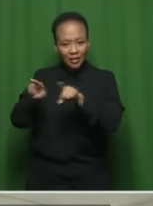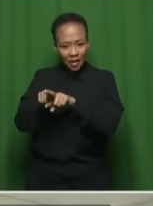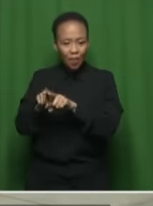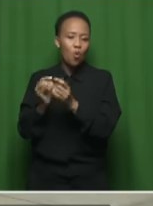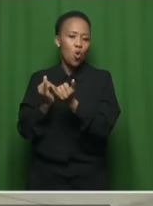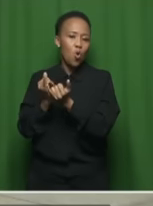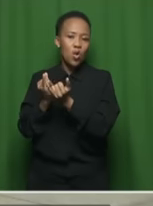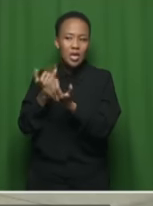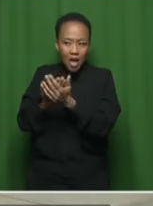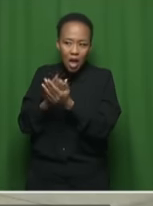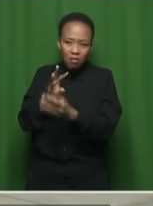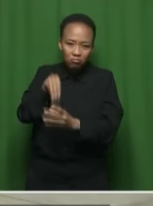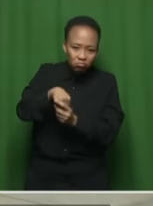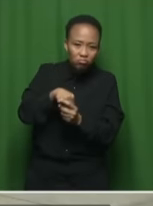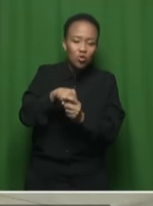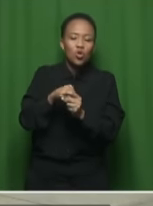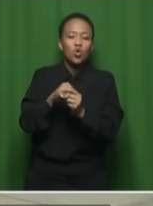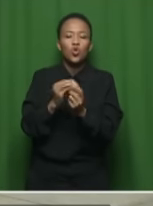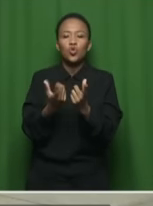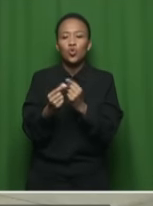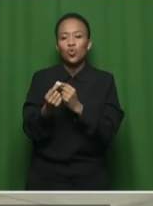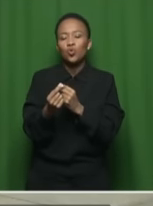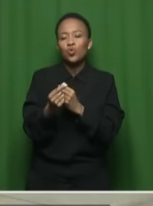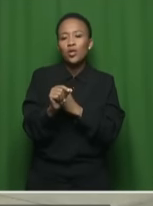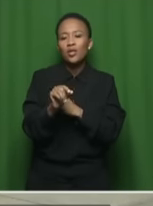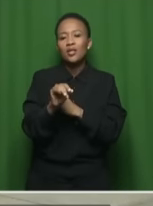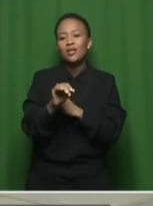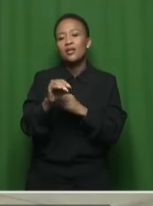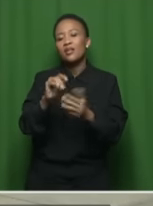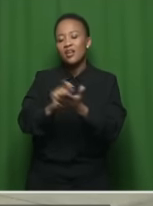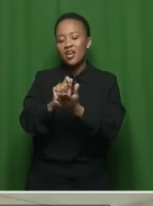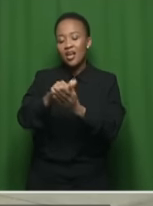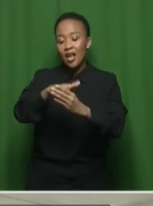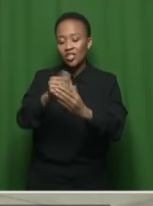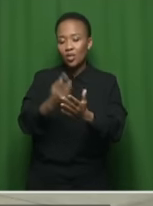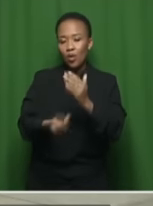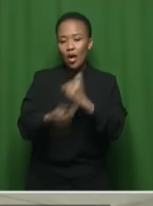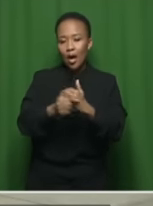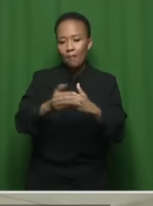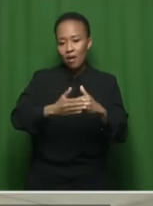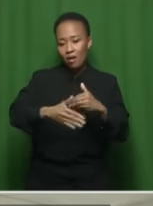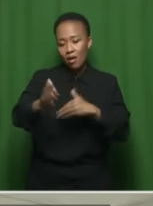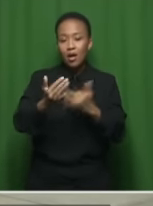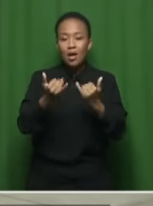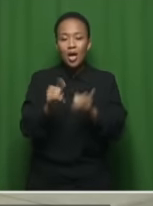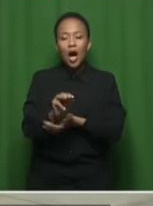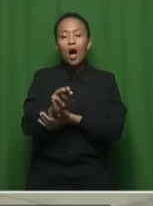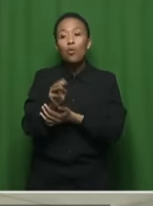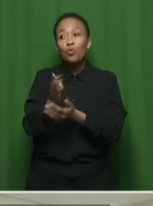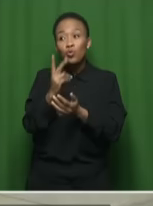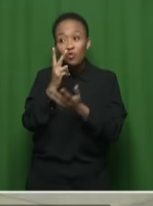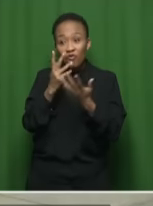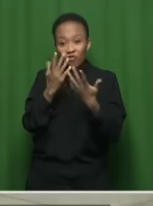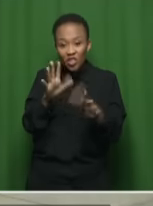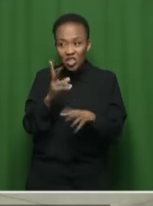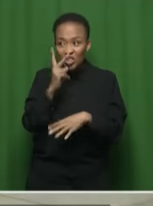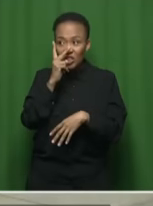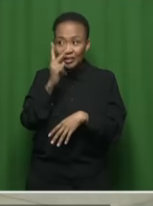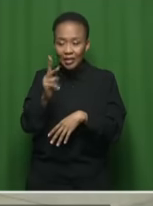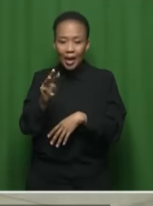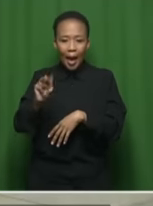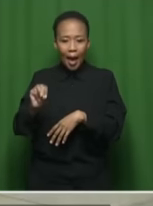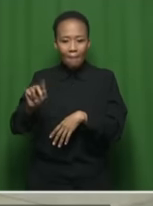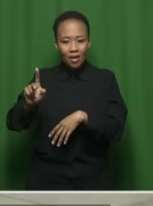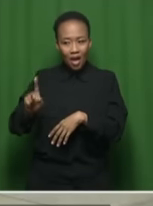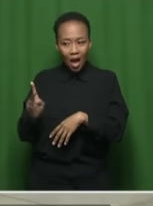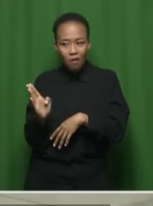general elections. Now, we expect there's a lot of hive of activity here in Bloemfontein. We've already seen the MK setting up a stage not too far from